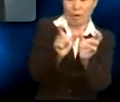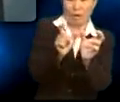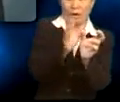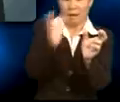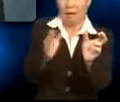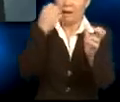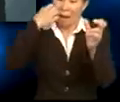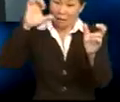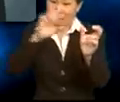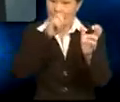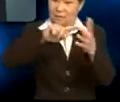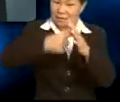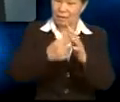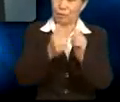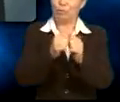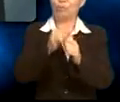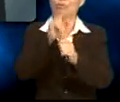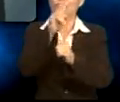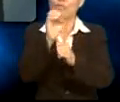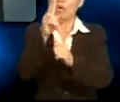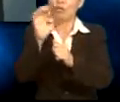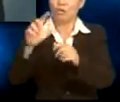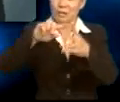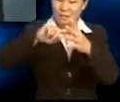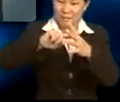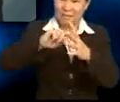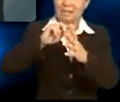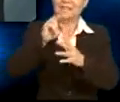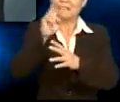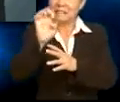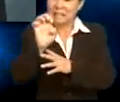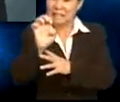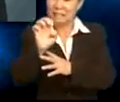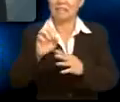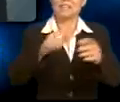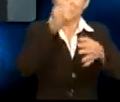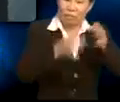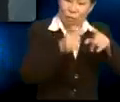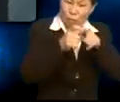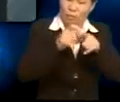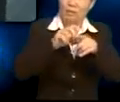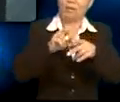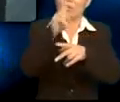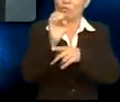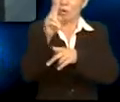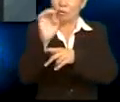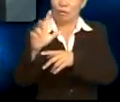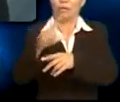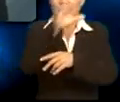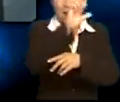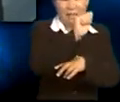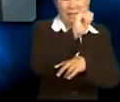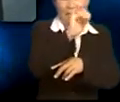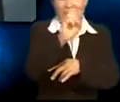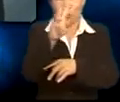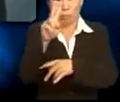is expert and it starts with the vowel sound e. The rule is this. If a word starts with the vowel sound a